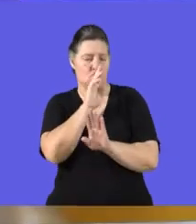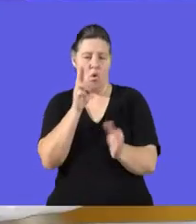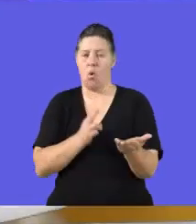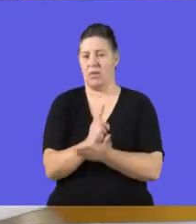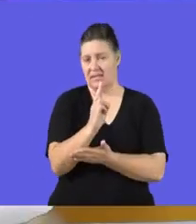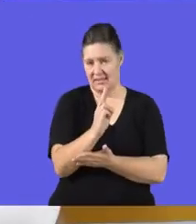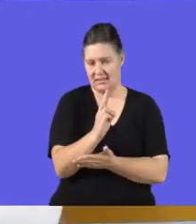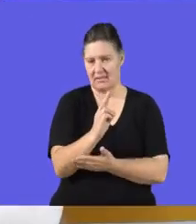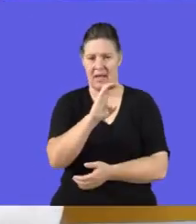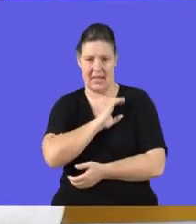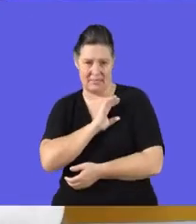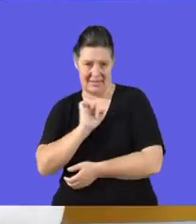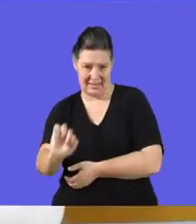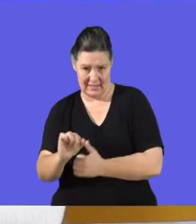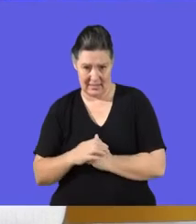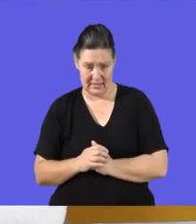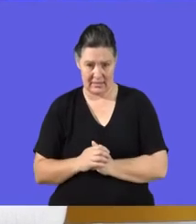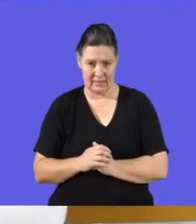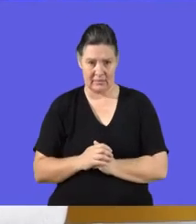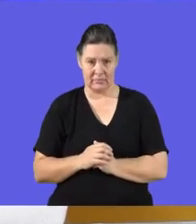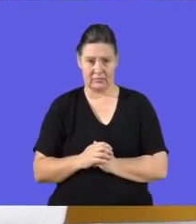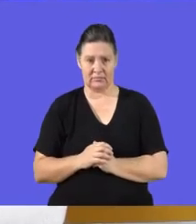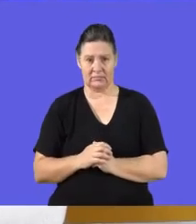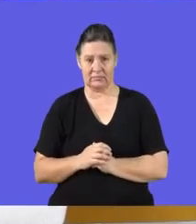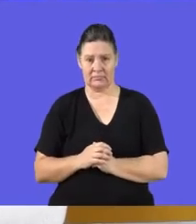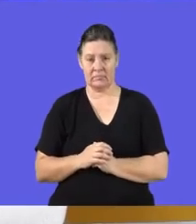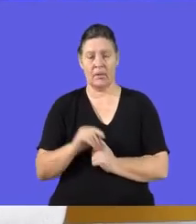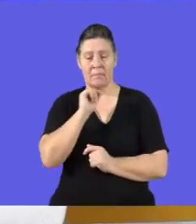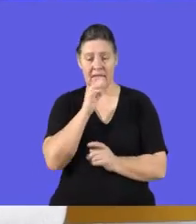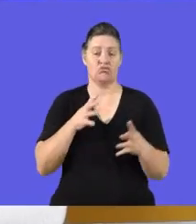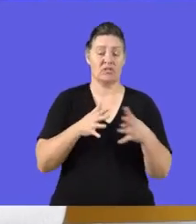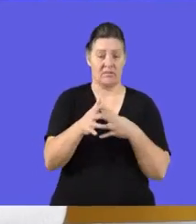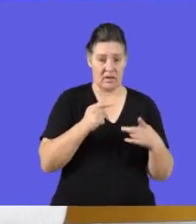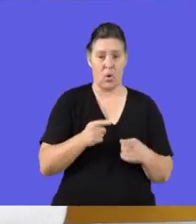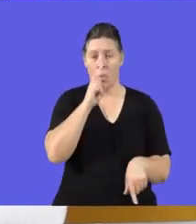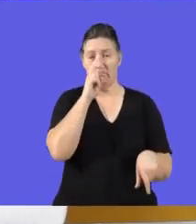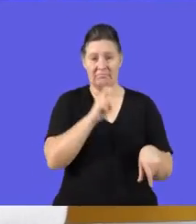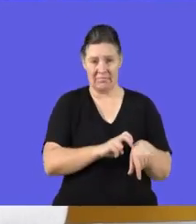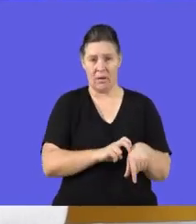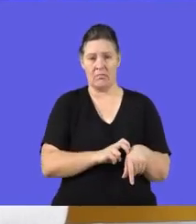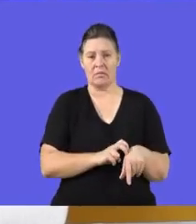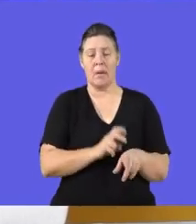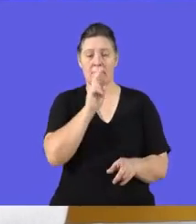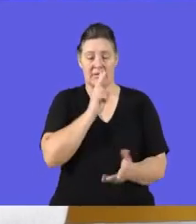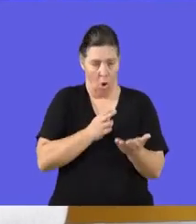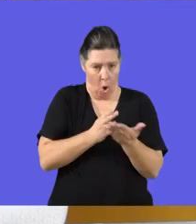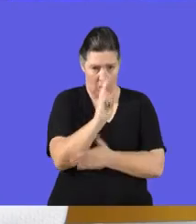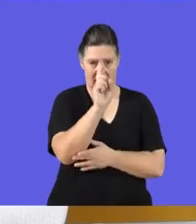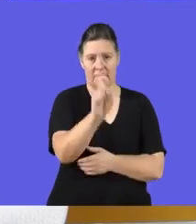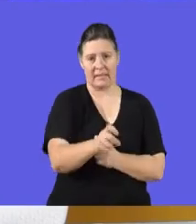dishonest with his customers. So you'd rather say being transparent means he is becoming